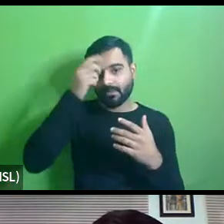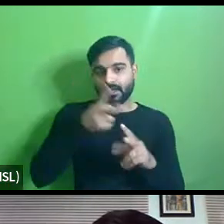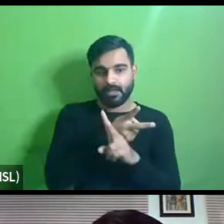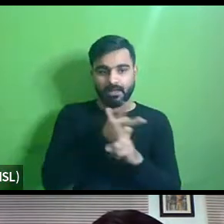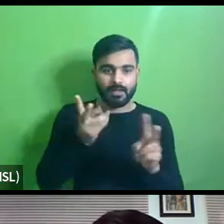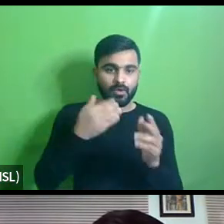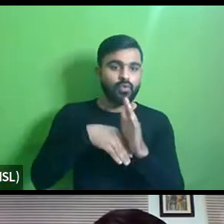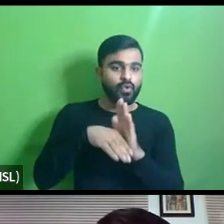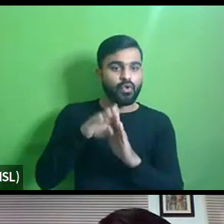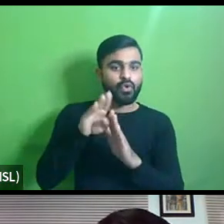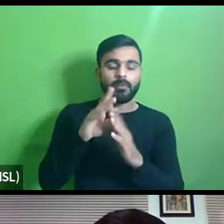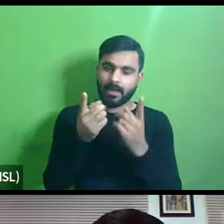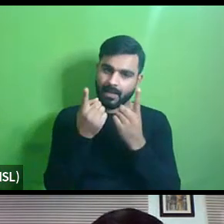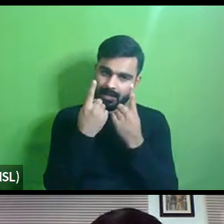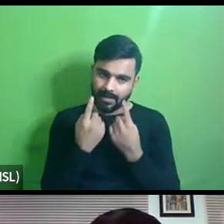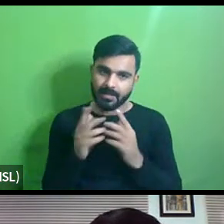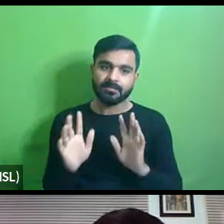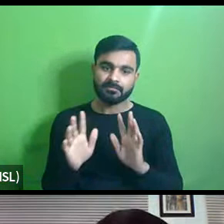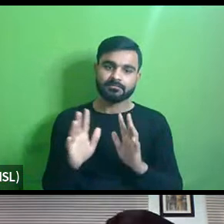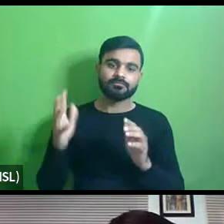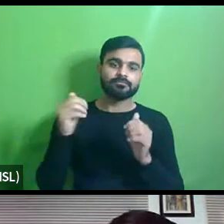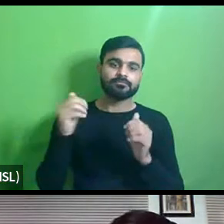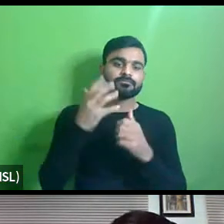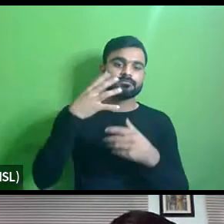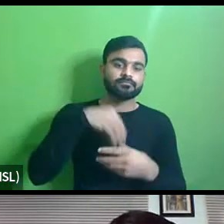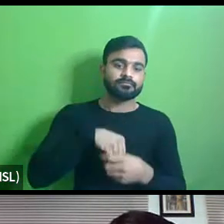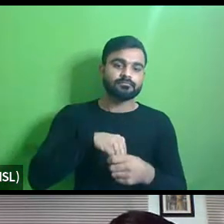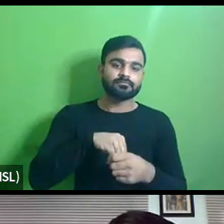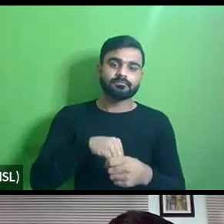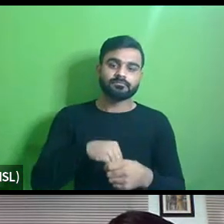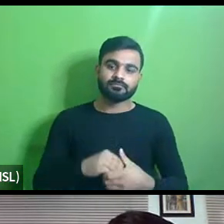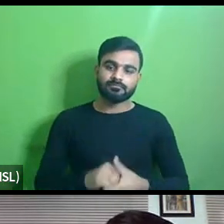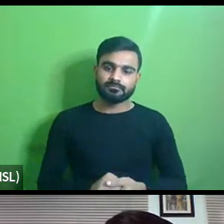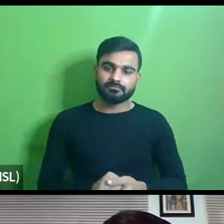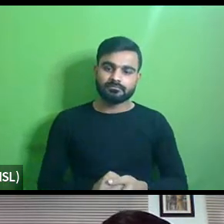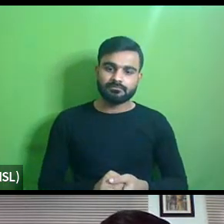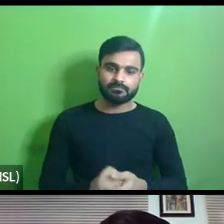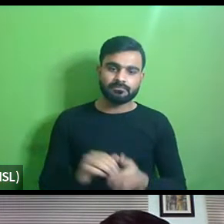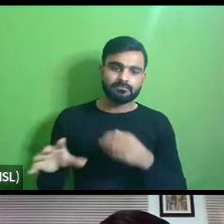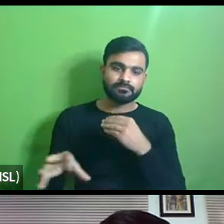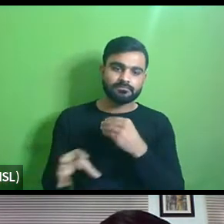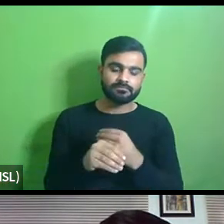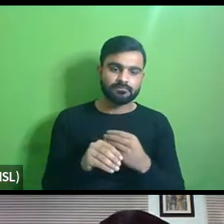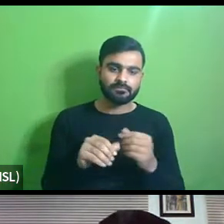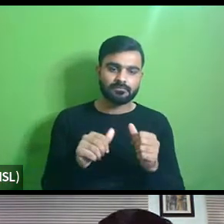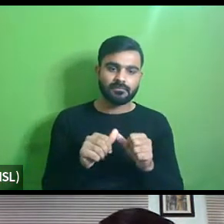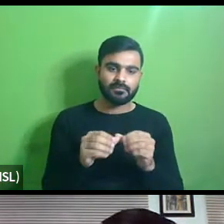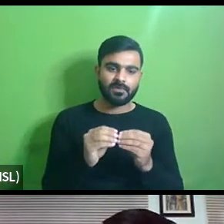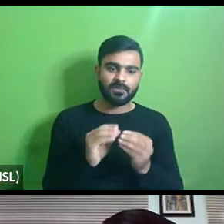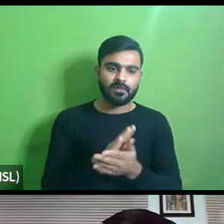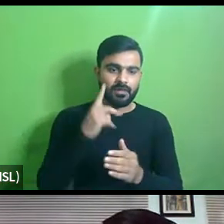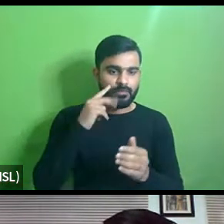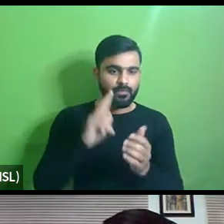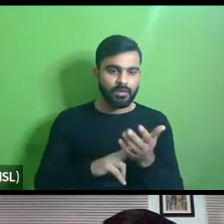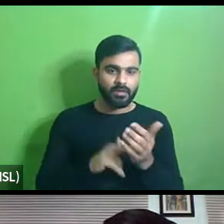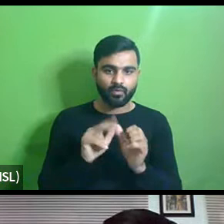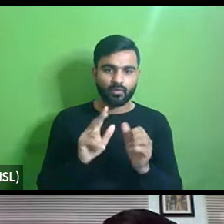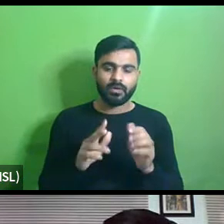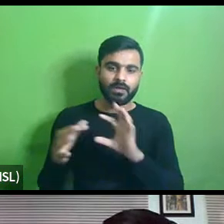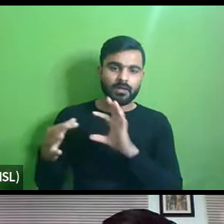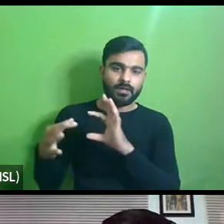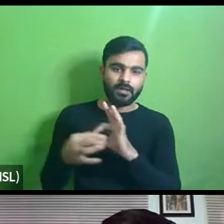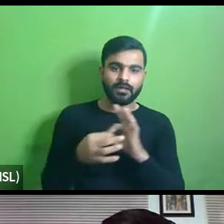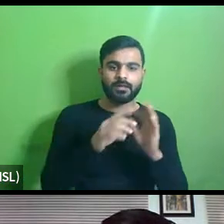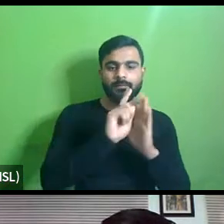levels of execution and in that i would like to uh pull in mr abhinav you've been working on end-to-end project